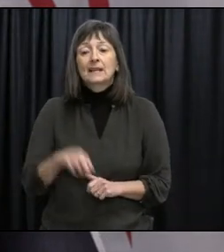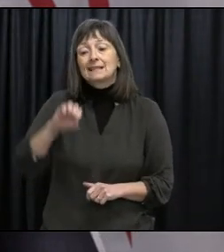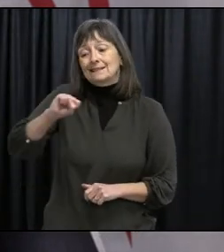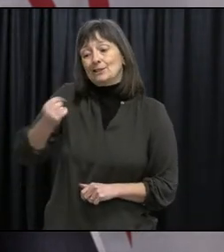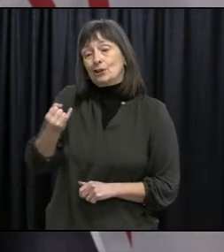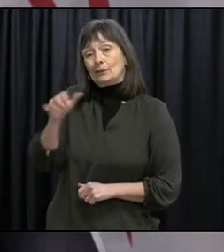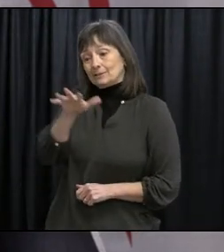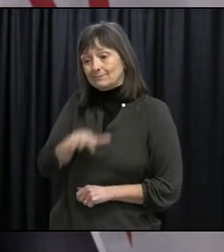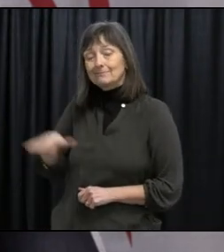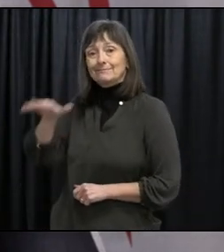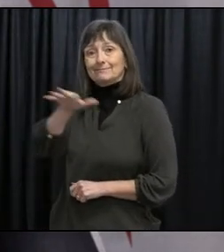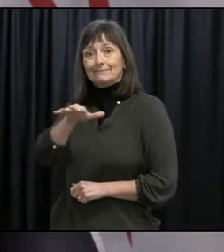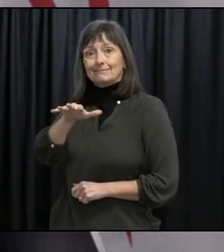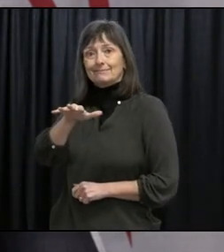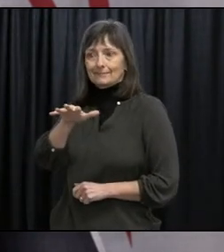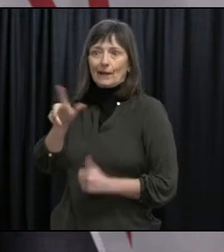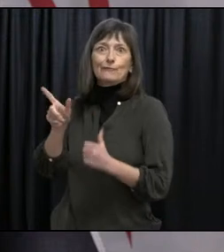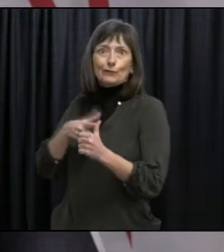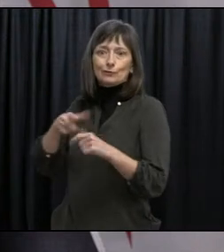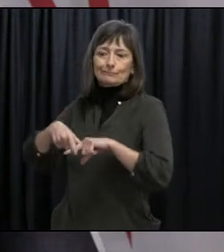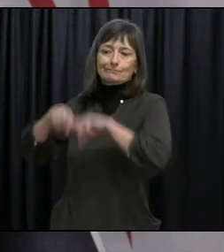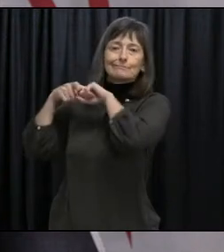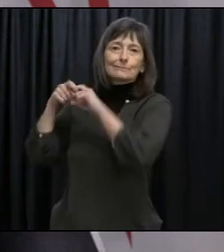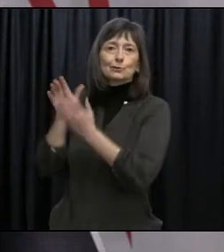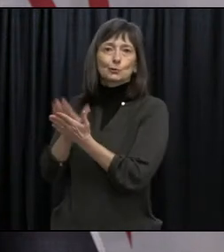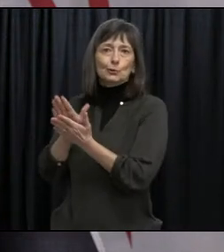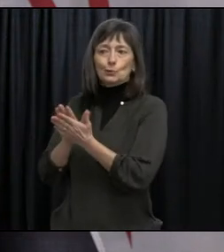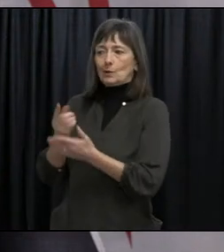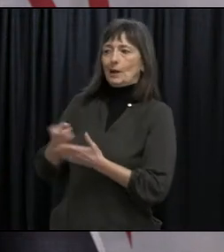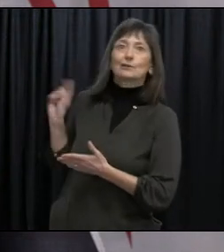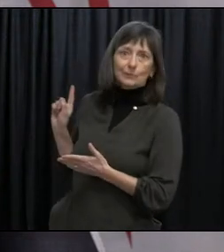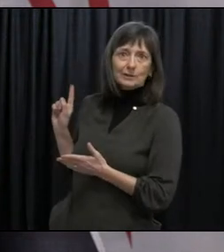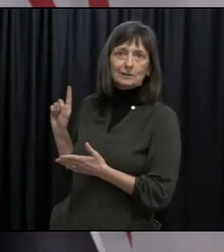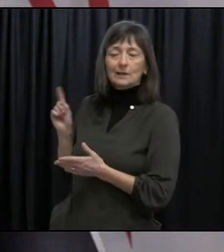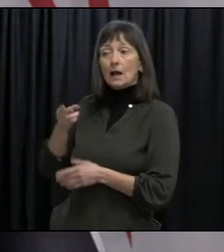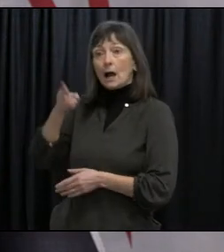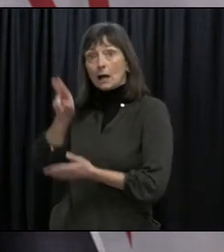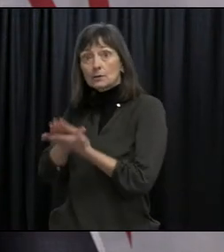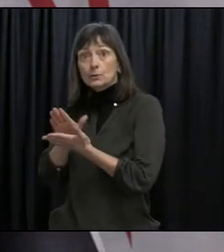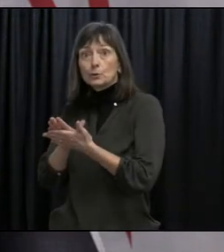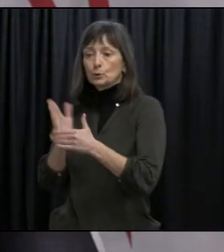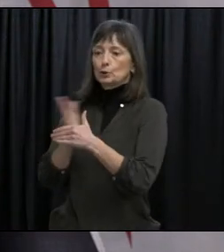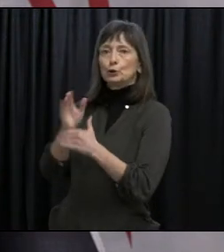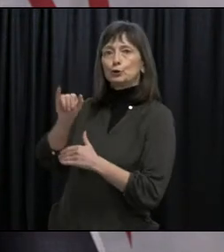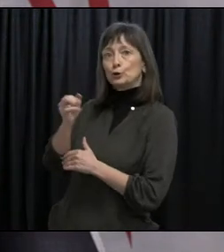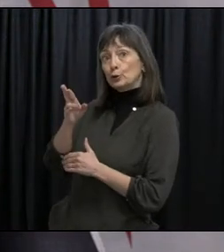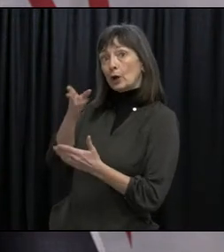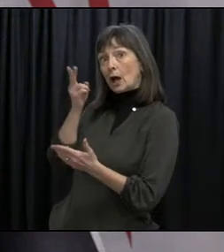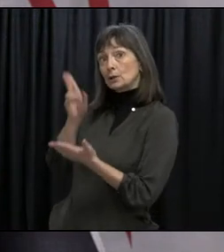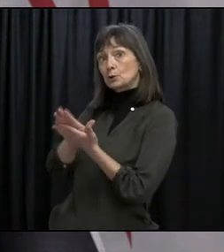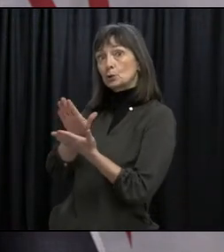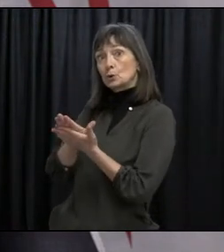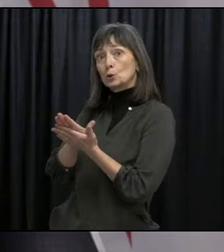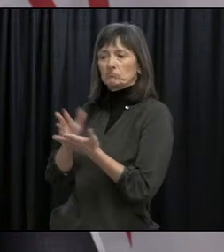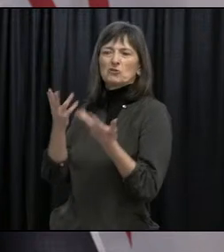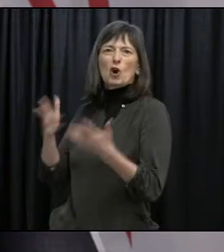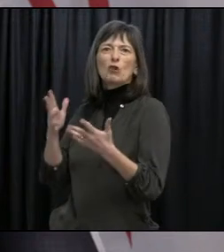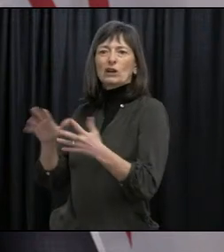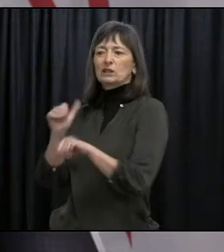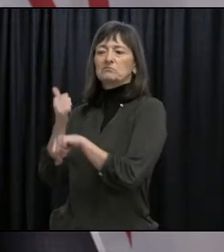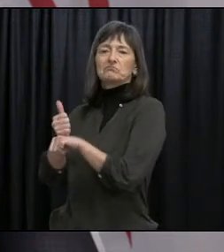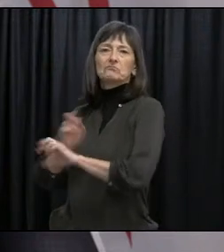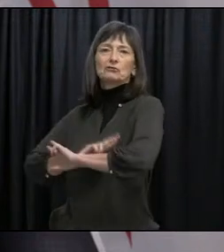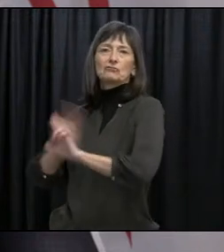John's Metro schools, which were the first to suspend in-class instruction last week, high school and intermediate schools have already begun implementing online